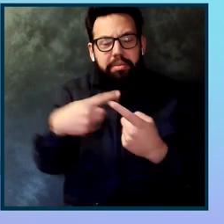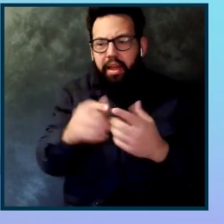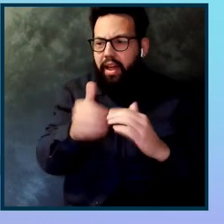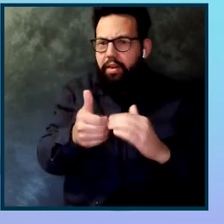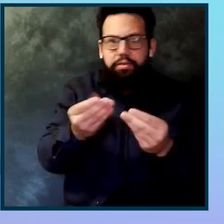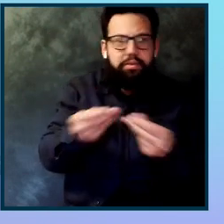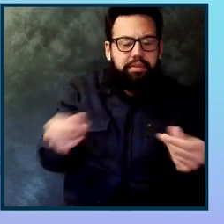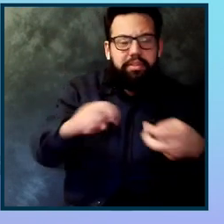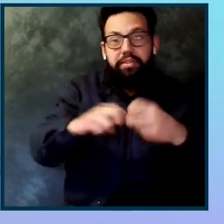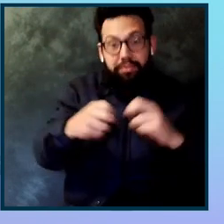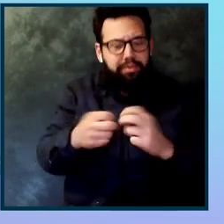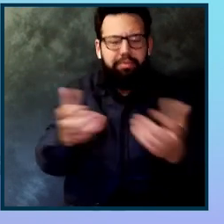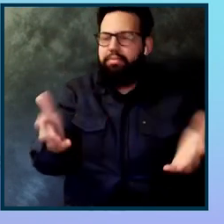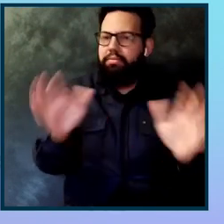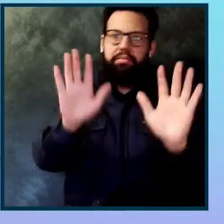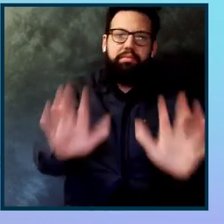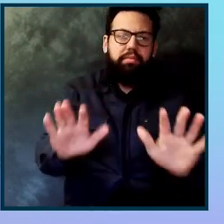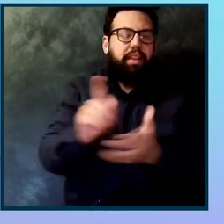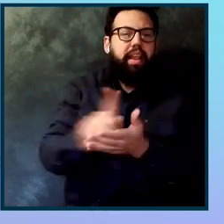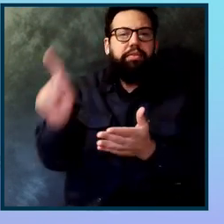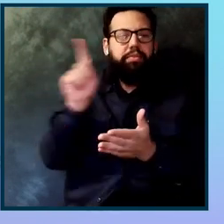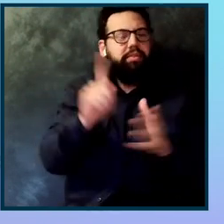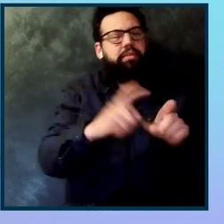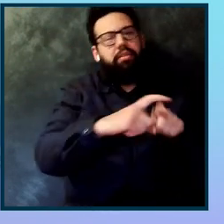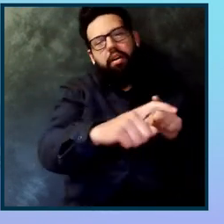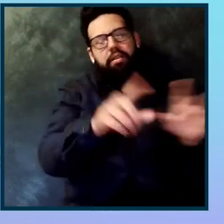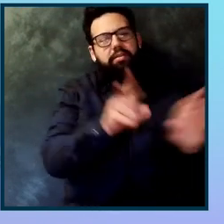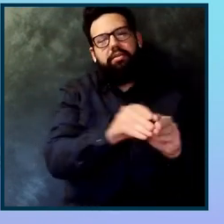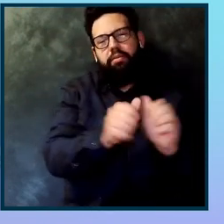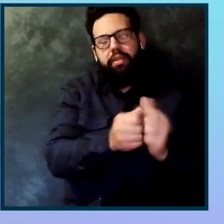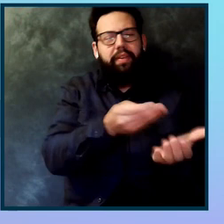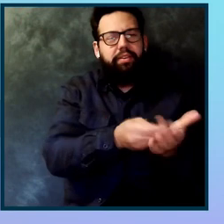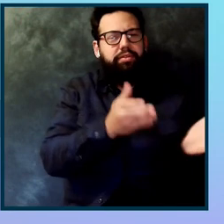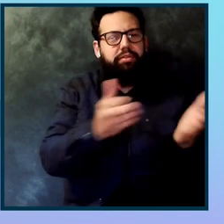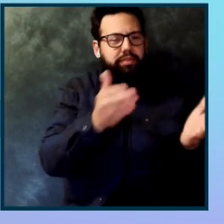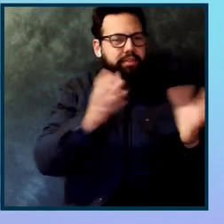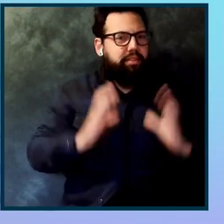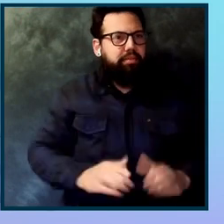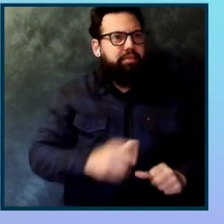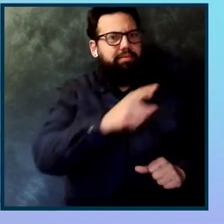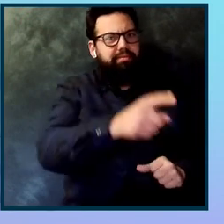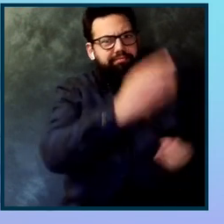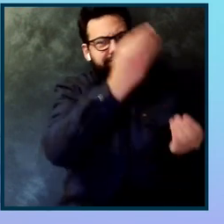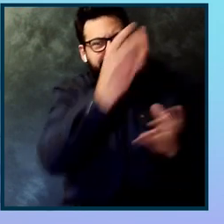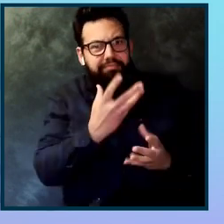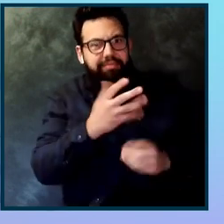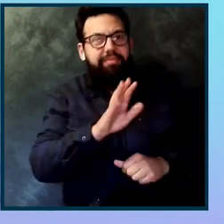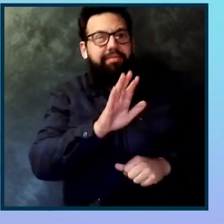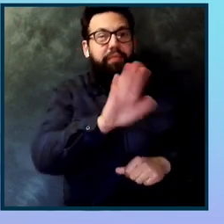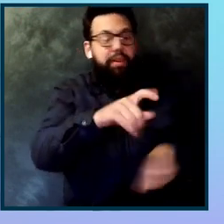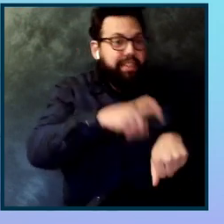Just last week, I was on a call with a financial services customer and they told me that Axe DevTools Pro had cut down the time it takes them